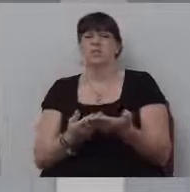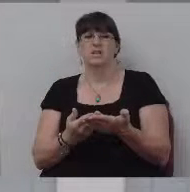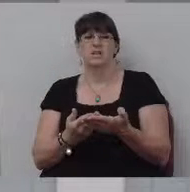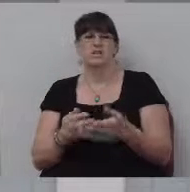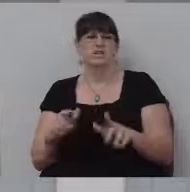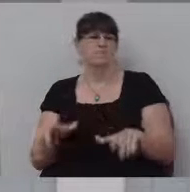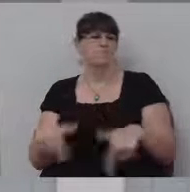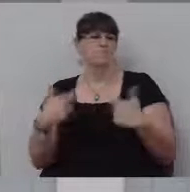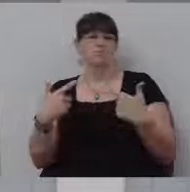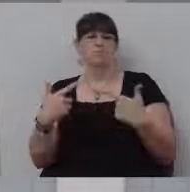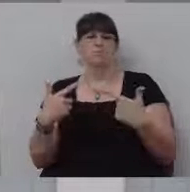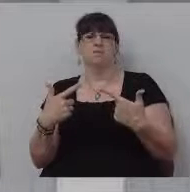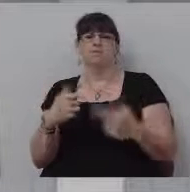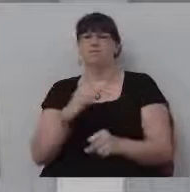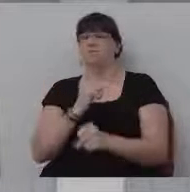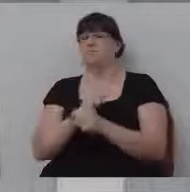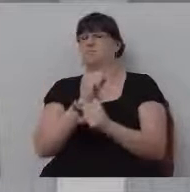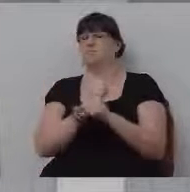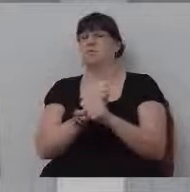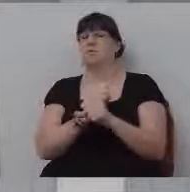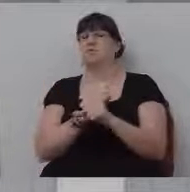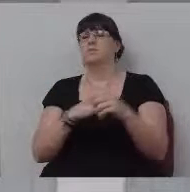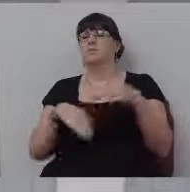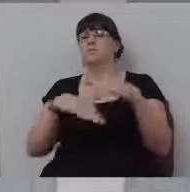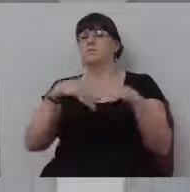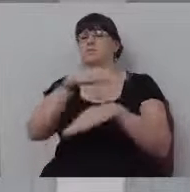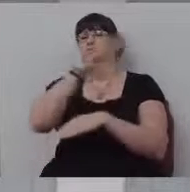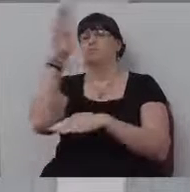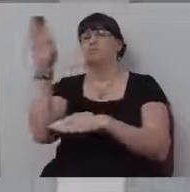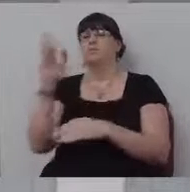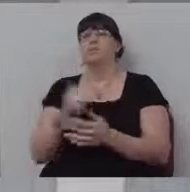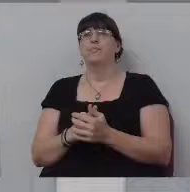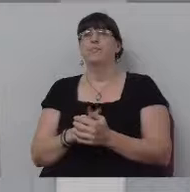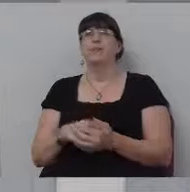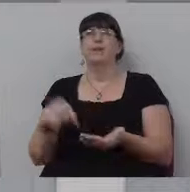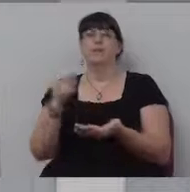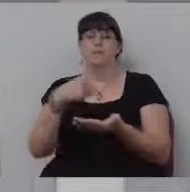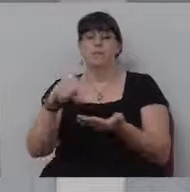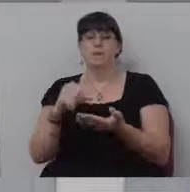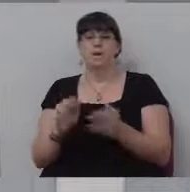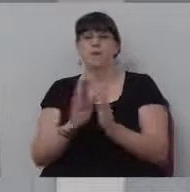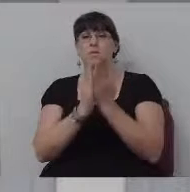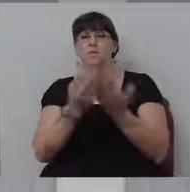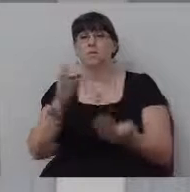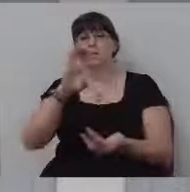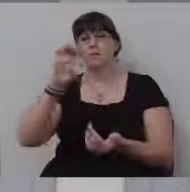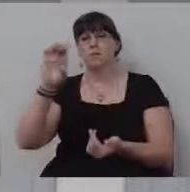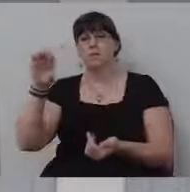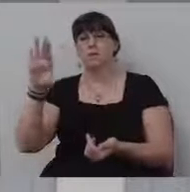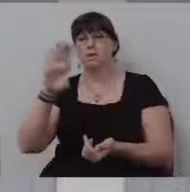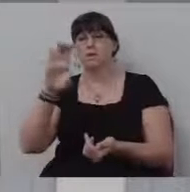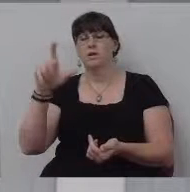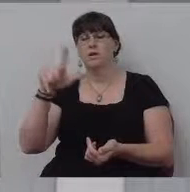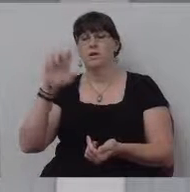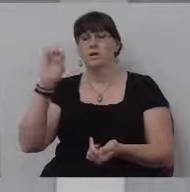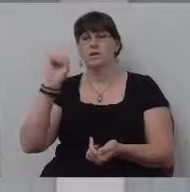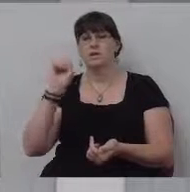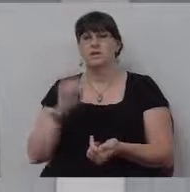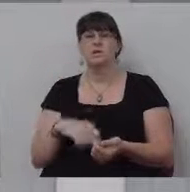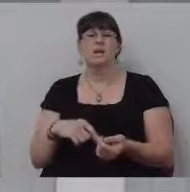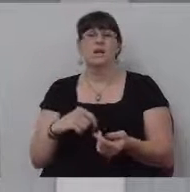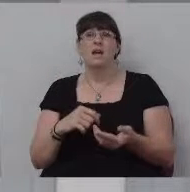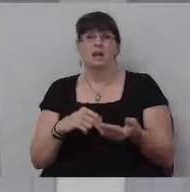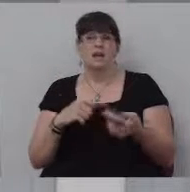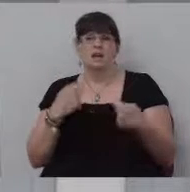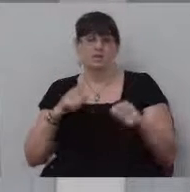all man's labors under the sun? King Solomon is a writer of the book of Ecclesiastes. He no way tries to paint himself